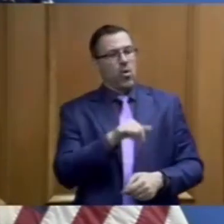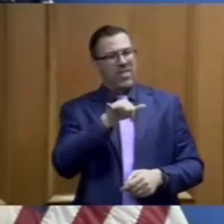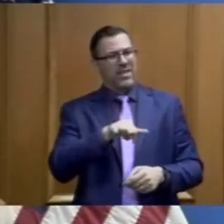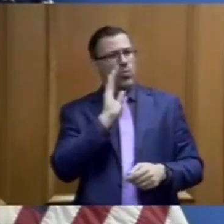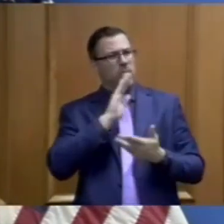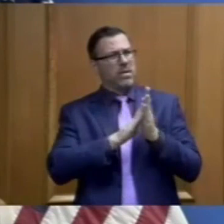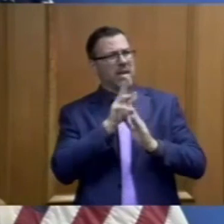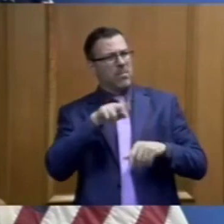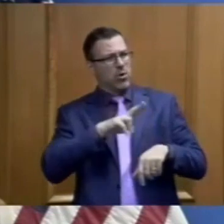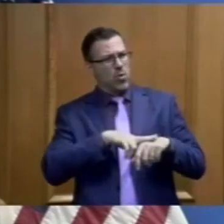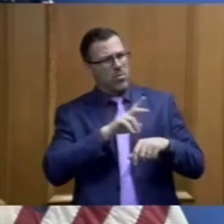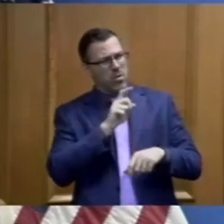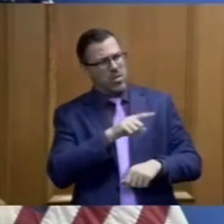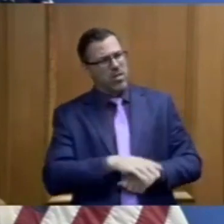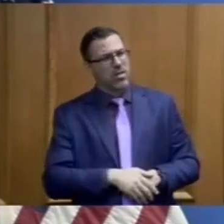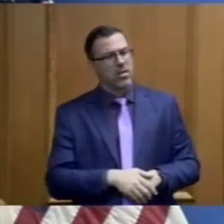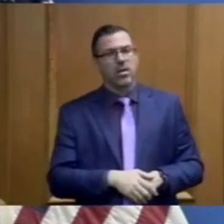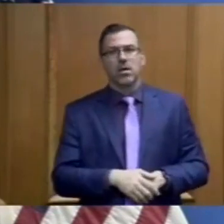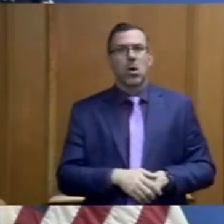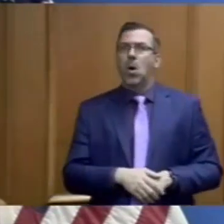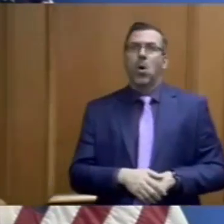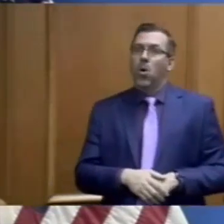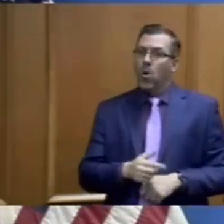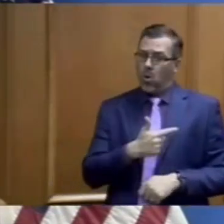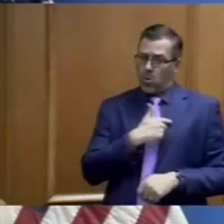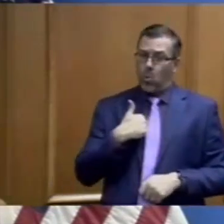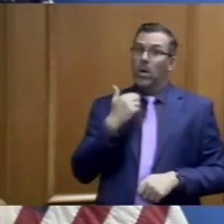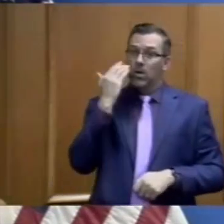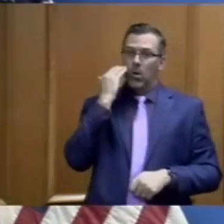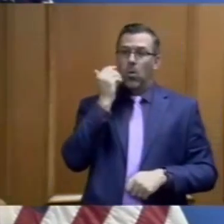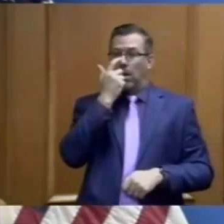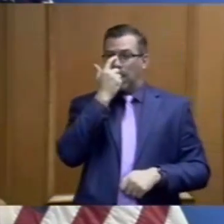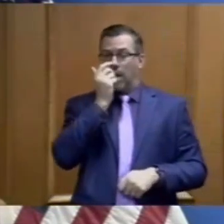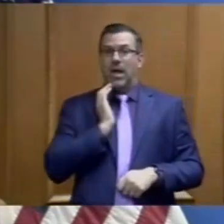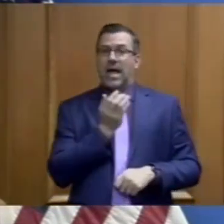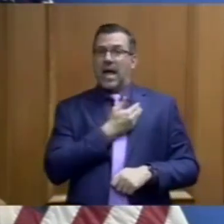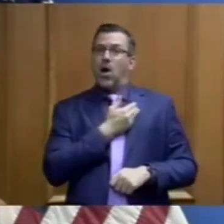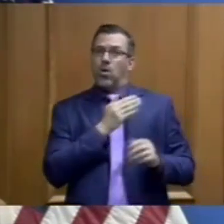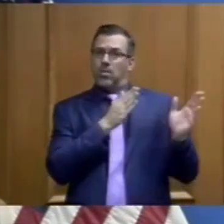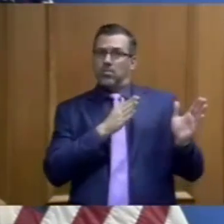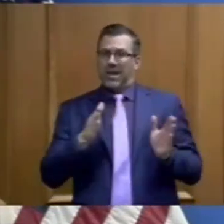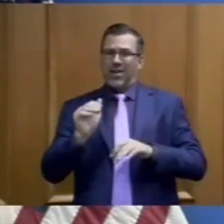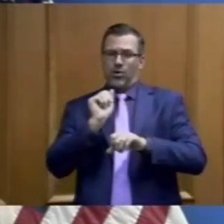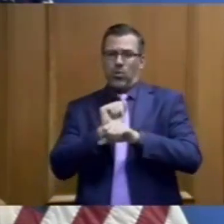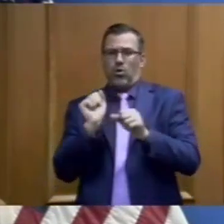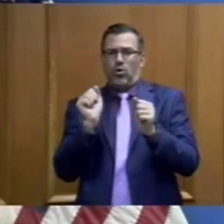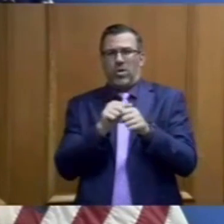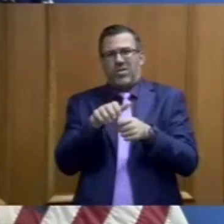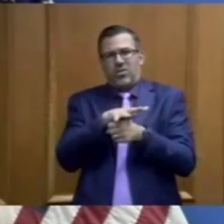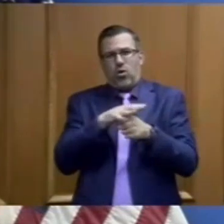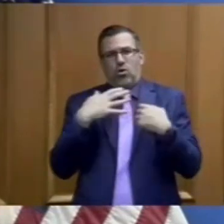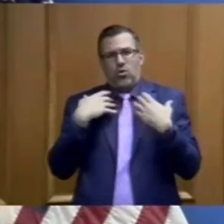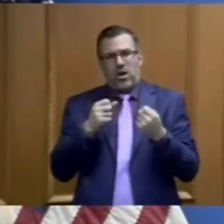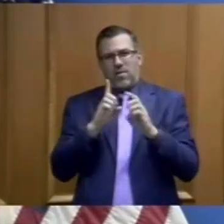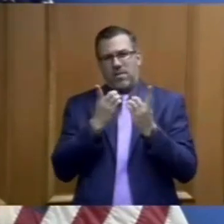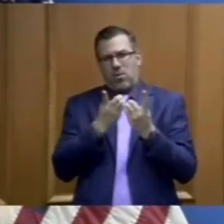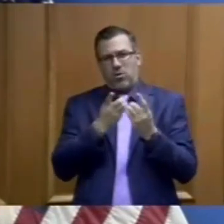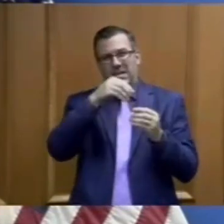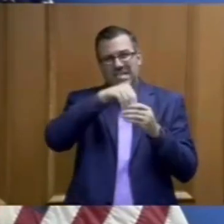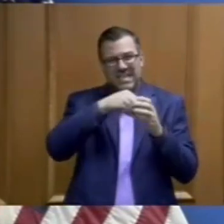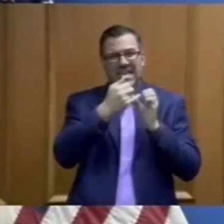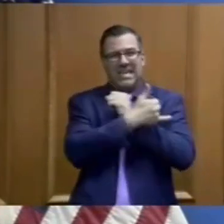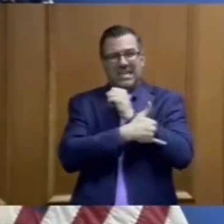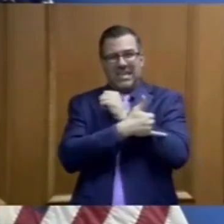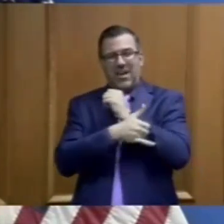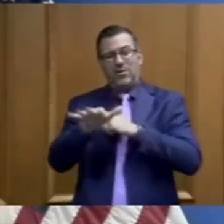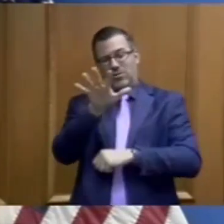certainly know that and we will actually our strategy is to work with the local health departments in counties all across